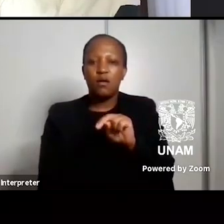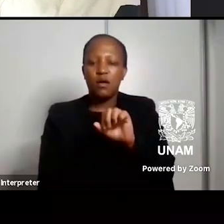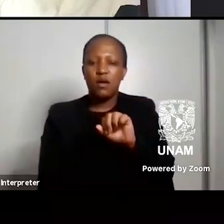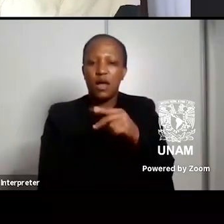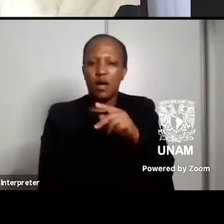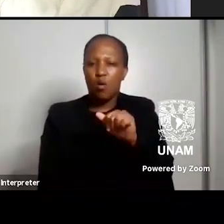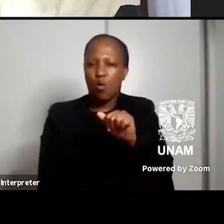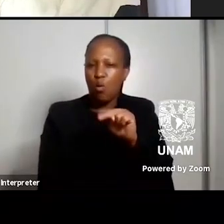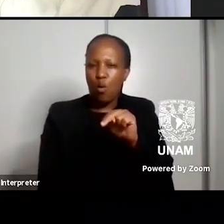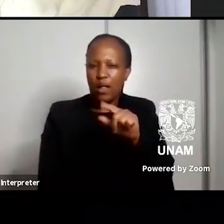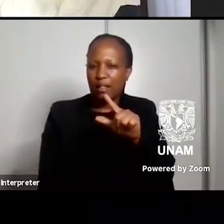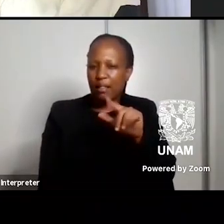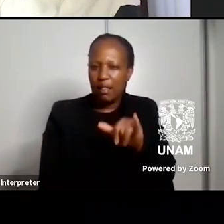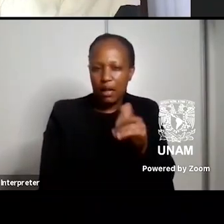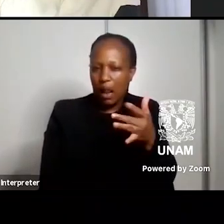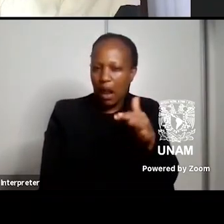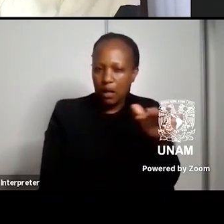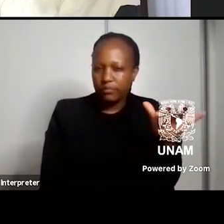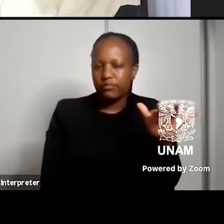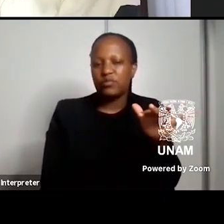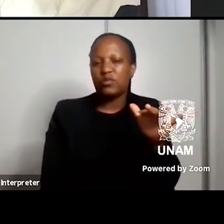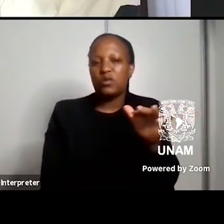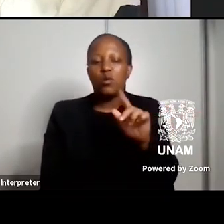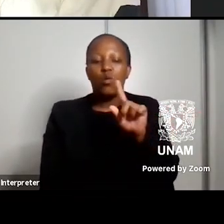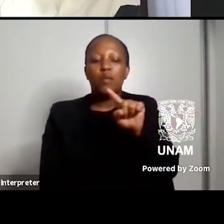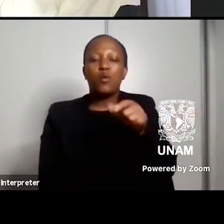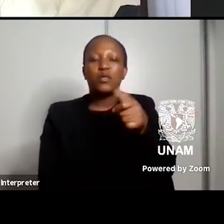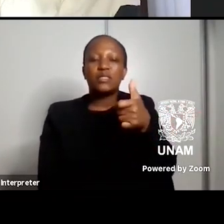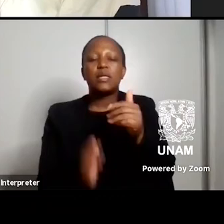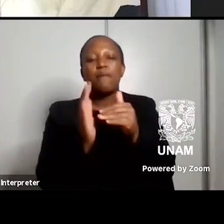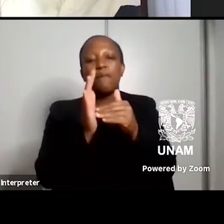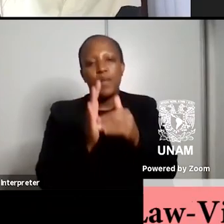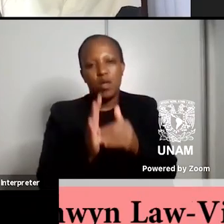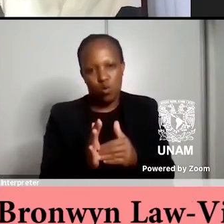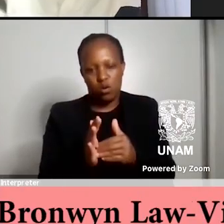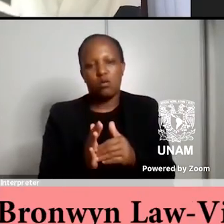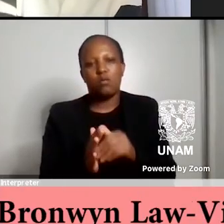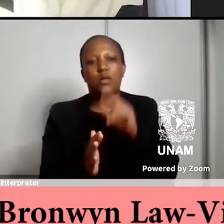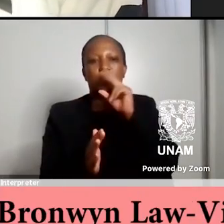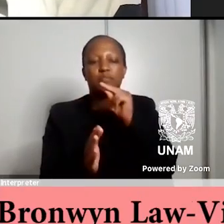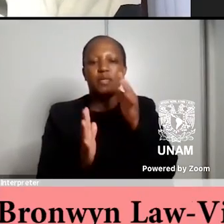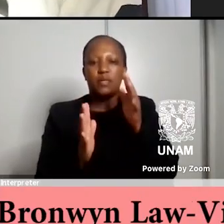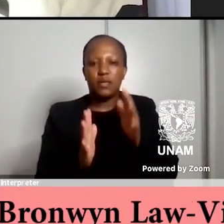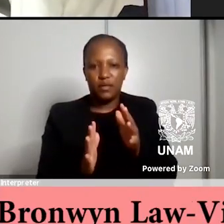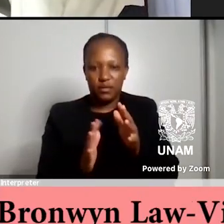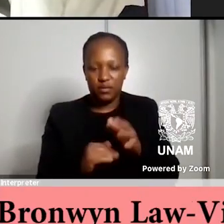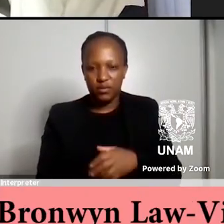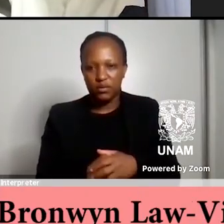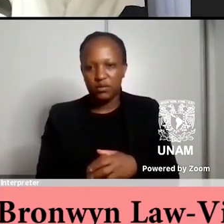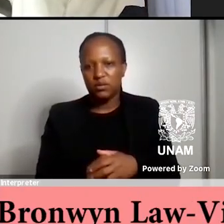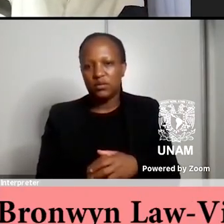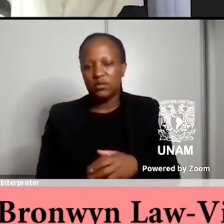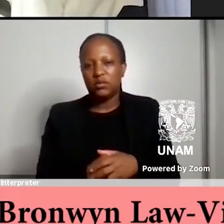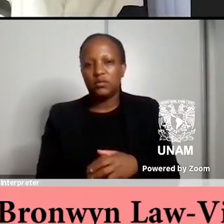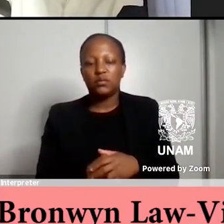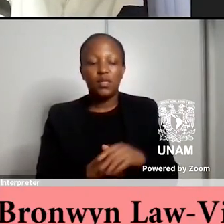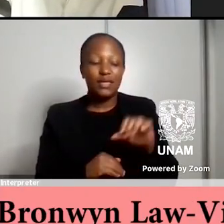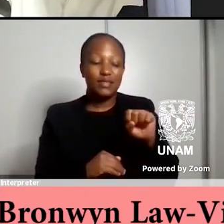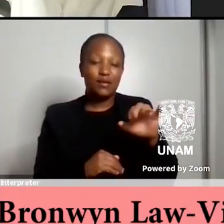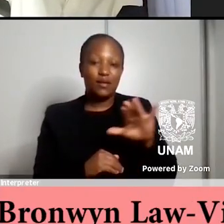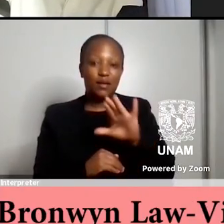way i pronounce this but with with 1.6 million speakers um so in south africa